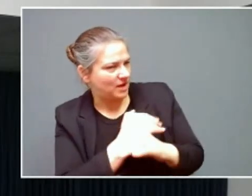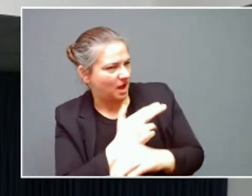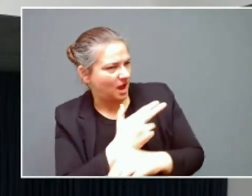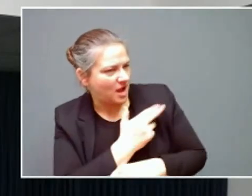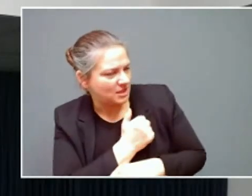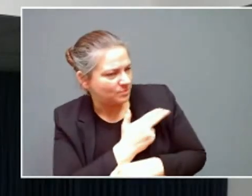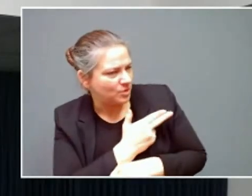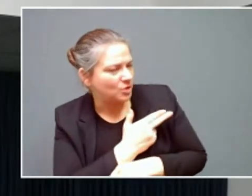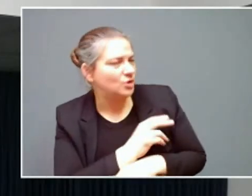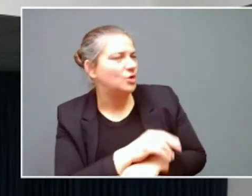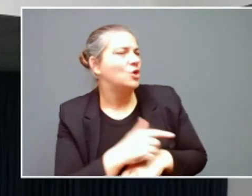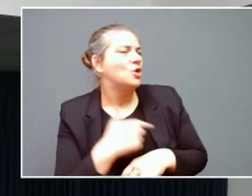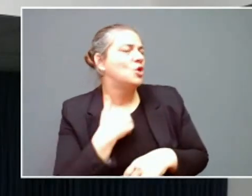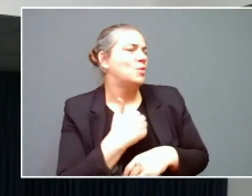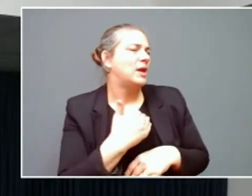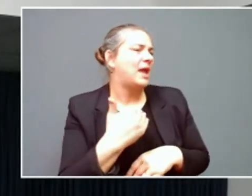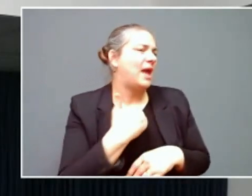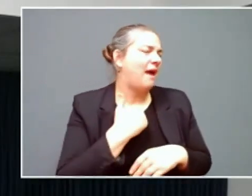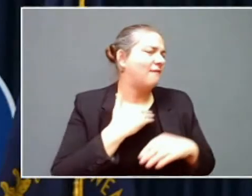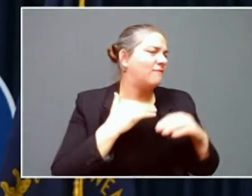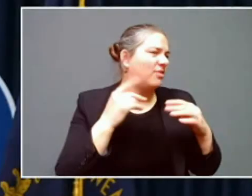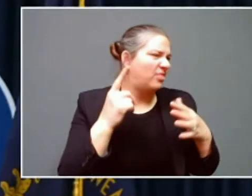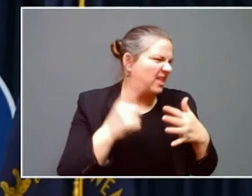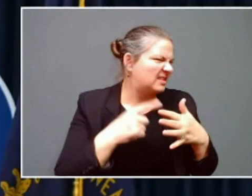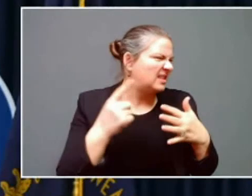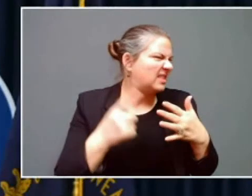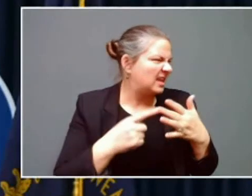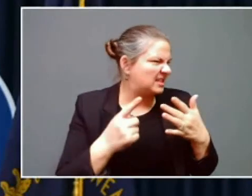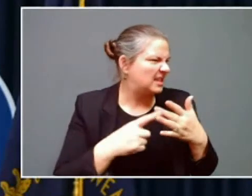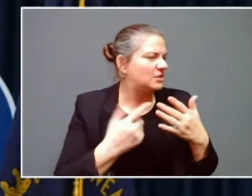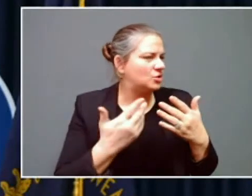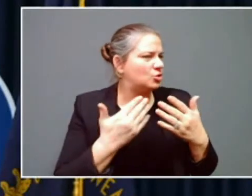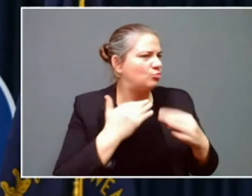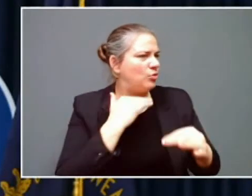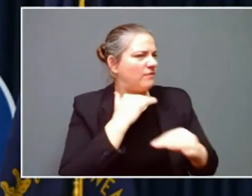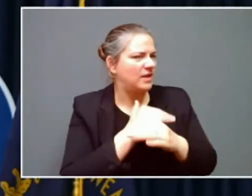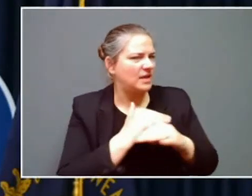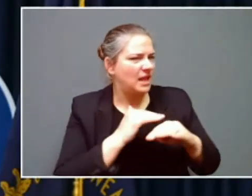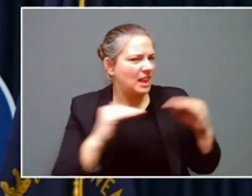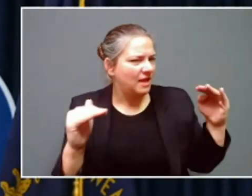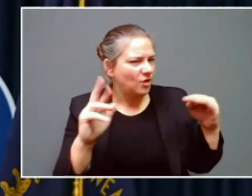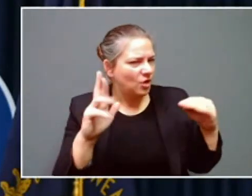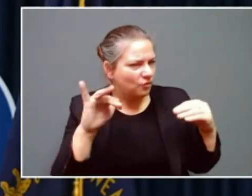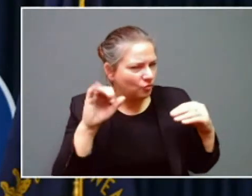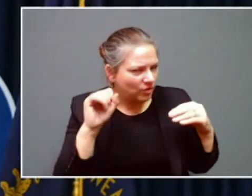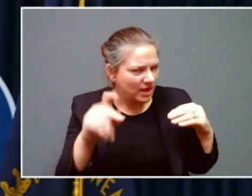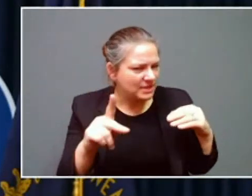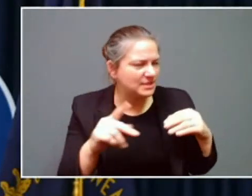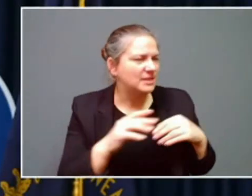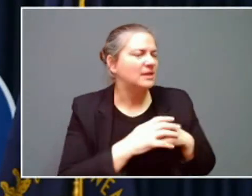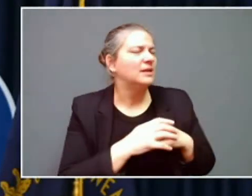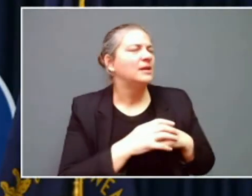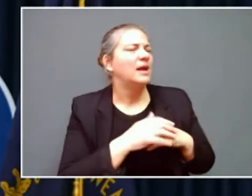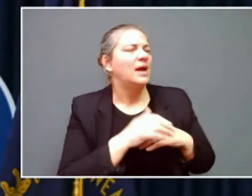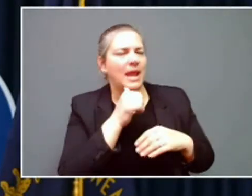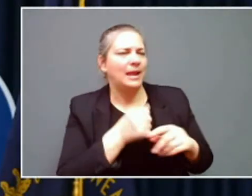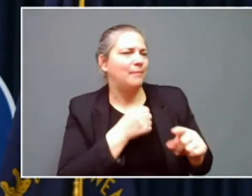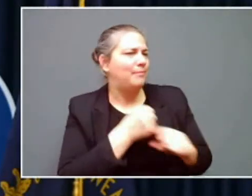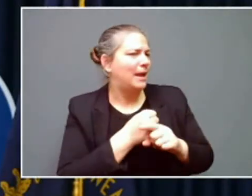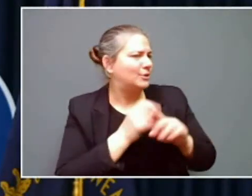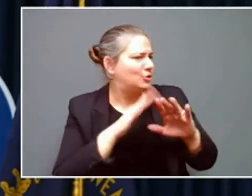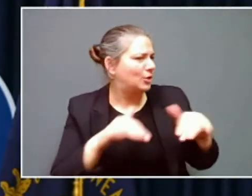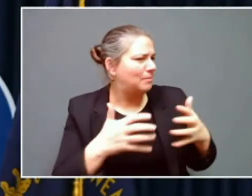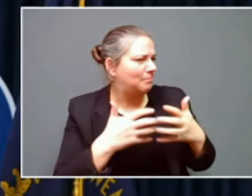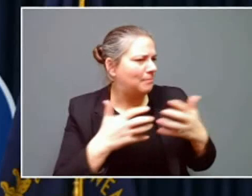risk is similar to other levels of risk, doesn't impact children much, and metrics are down.